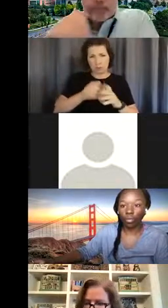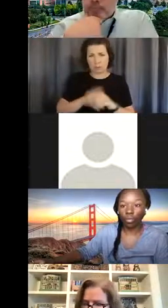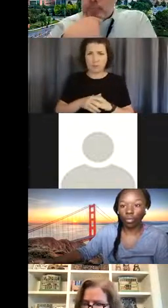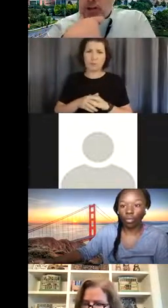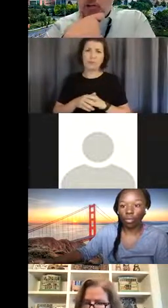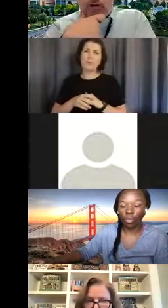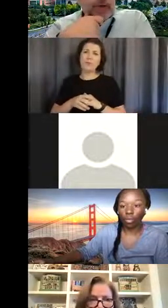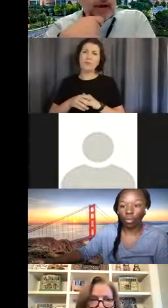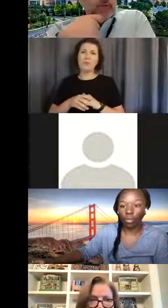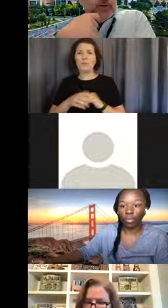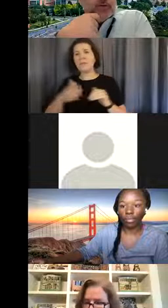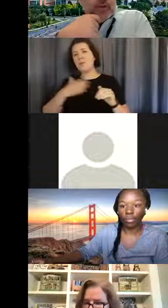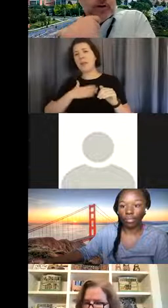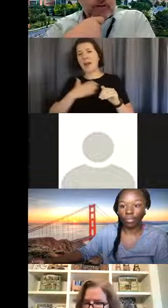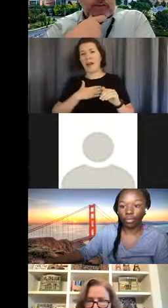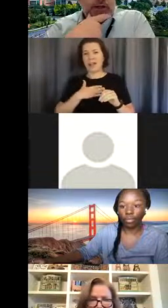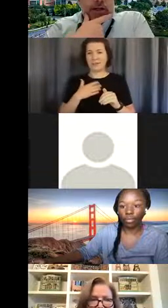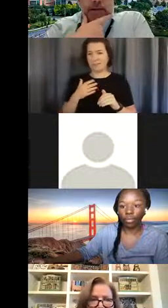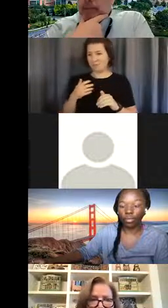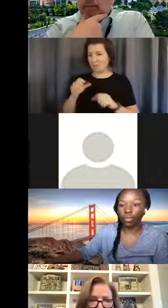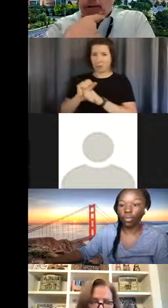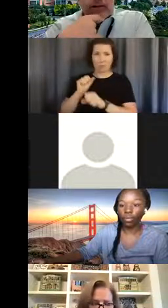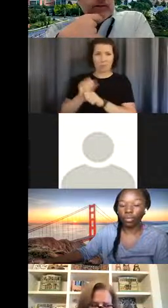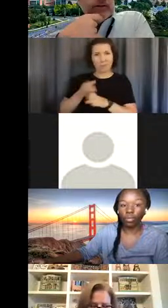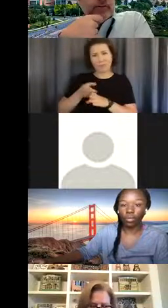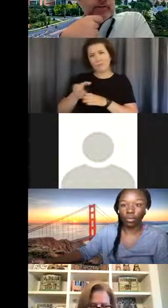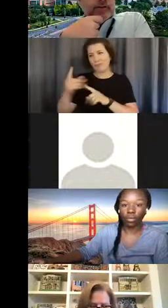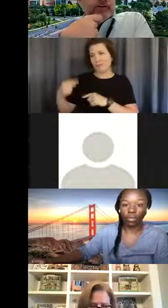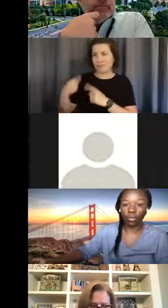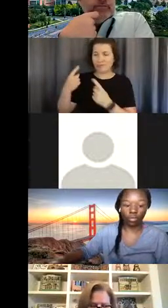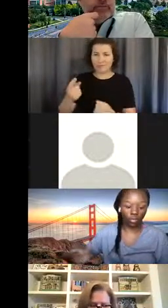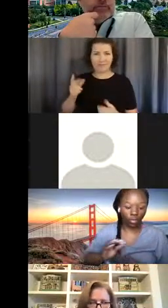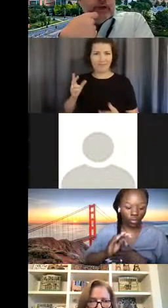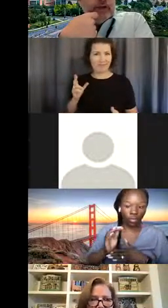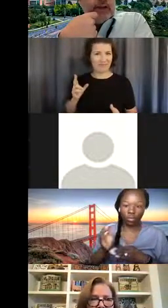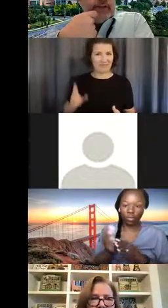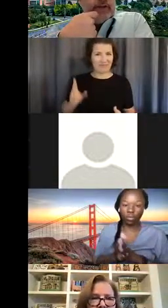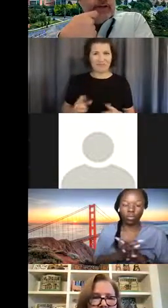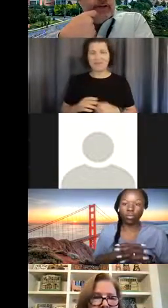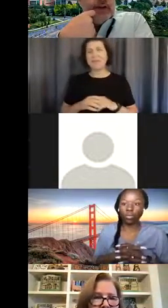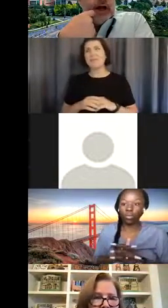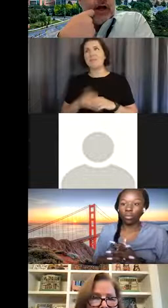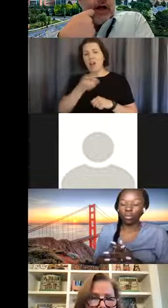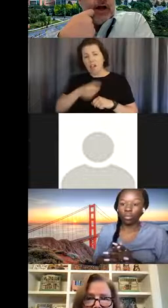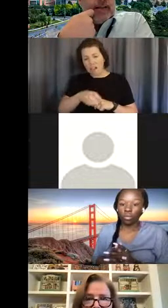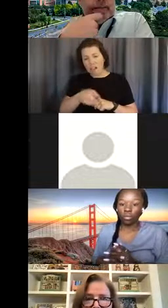career path, which was maybe a little different, although not that much.